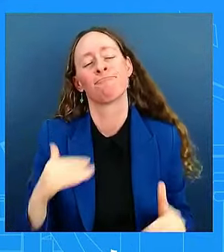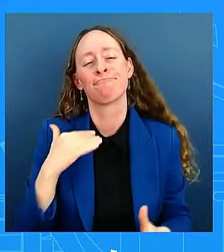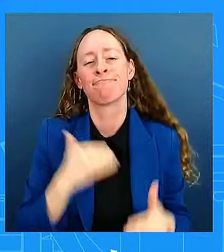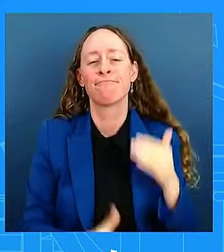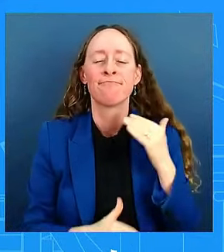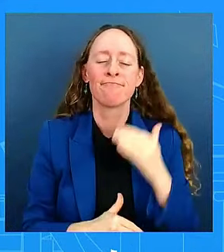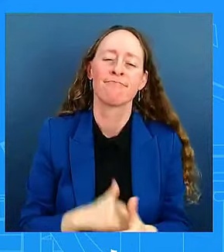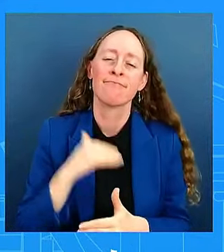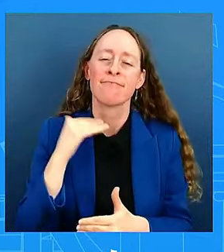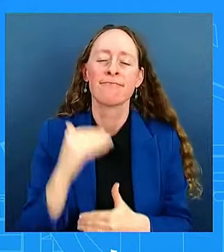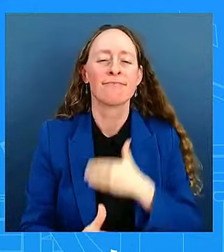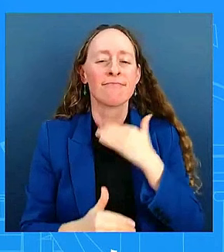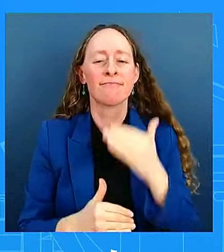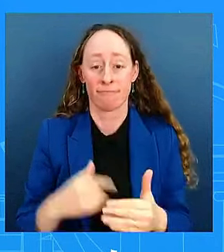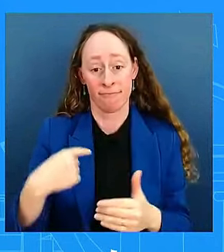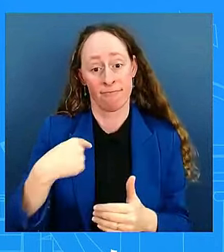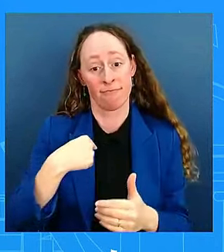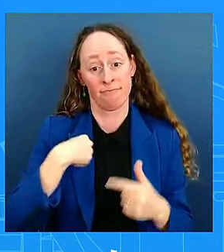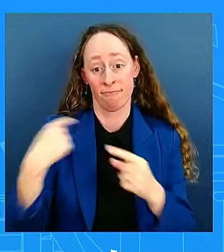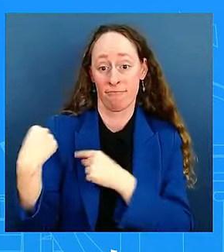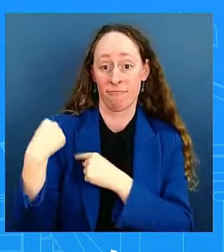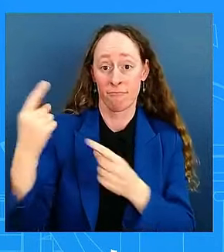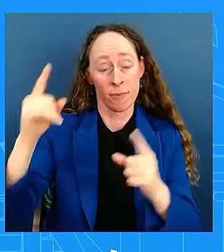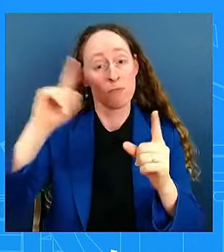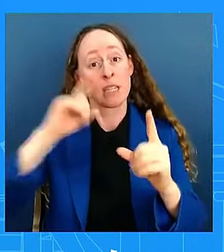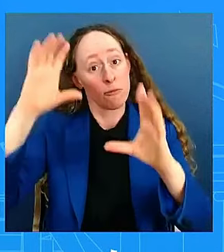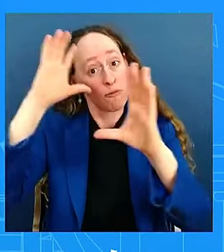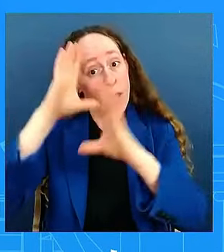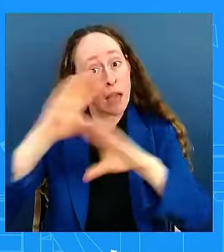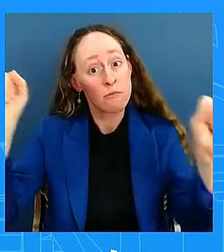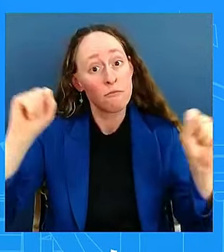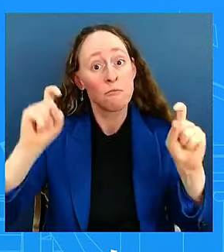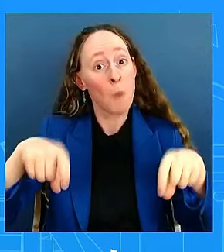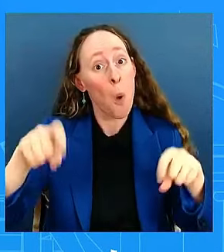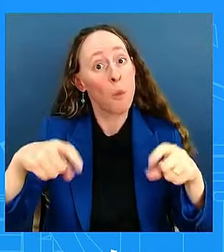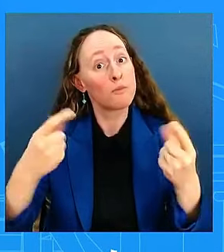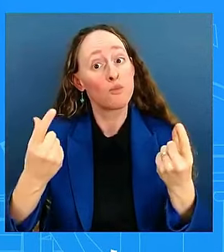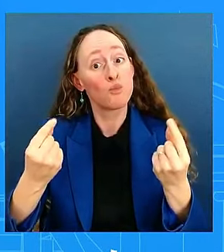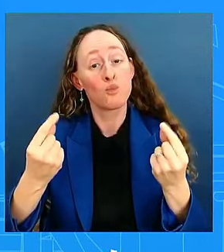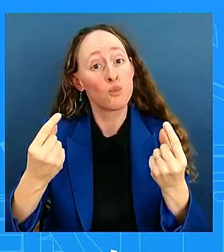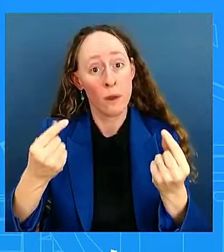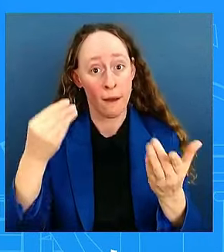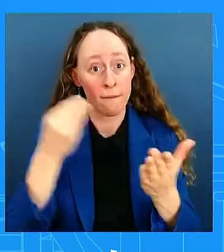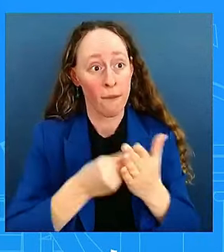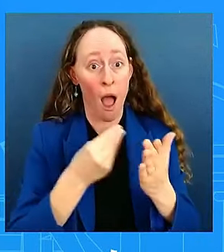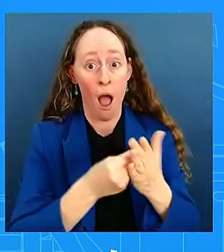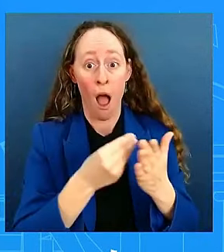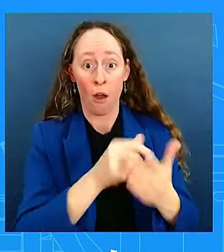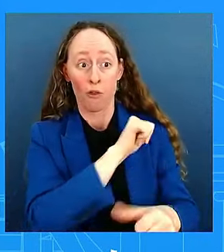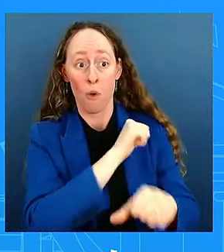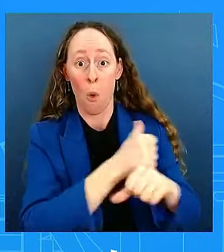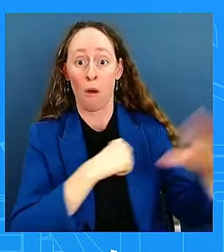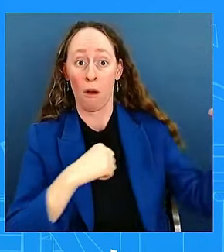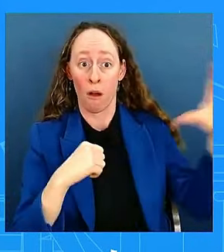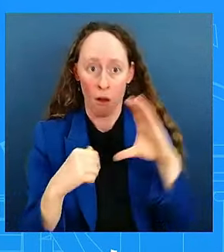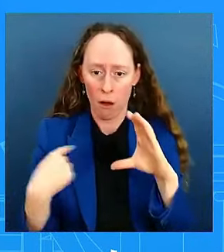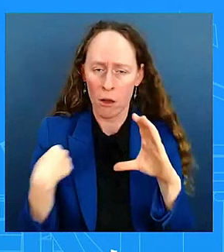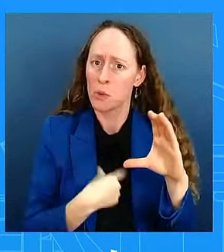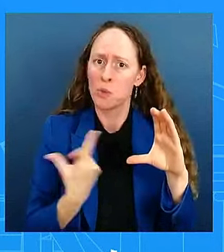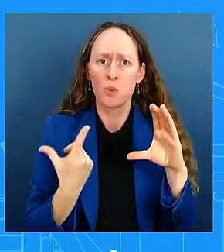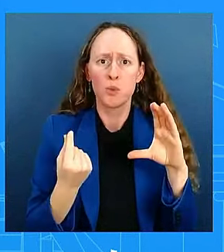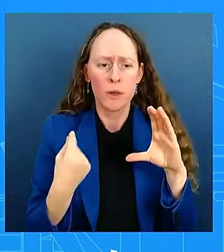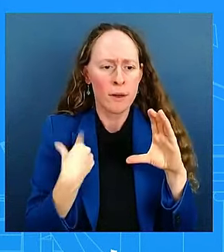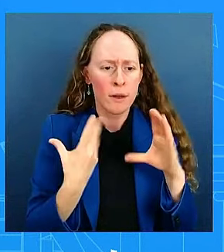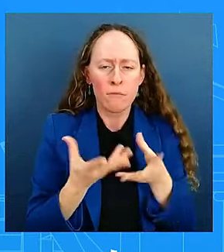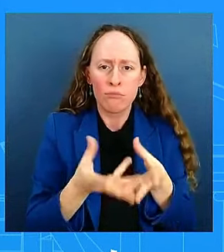30s to be able to spend the money given by Congress — to spend the money — on hiring American workers and